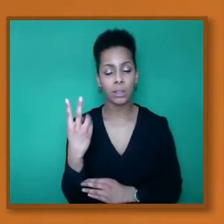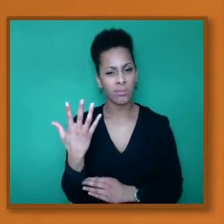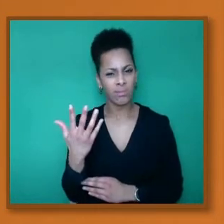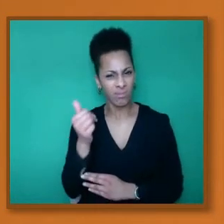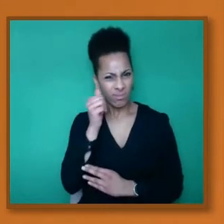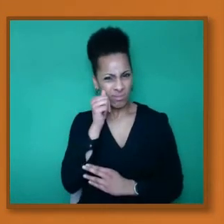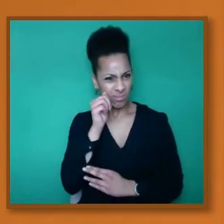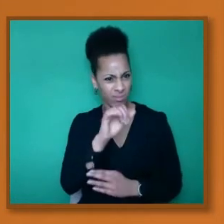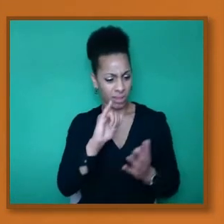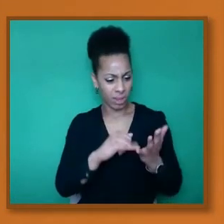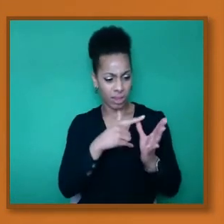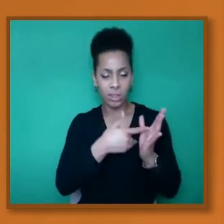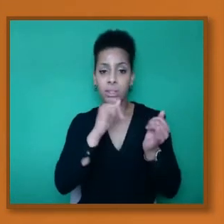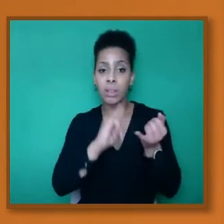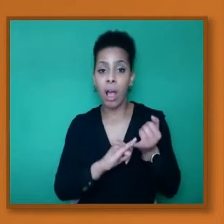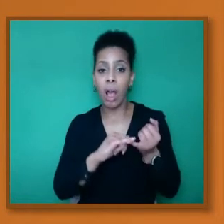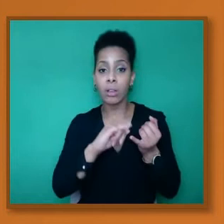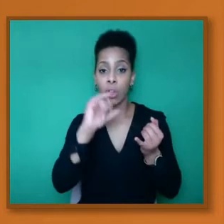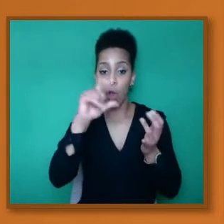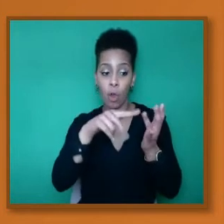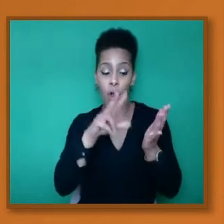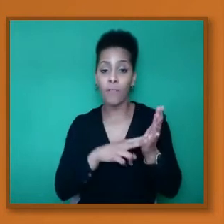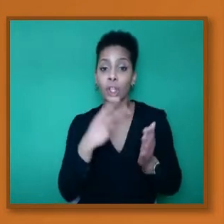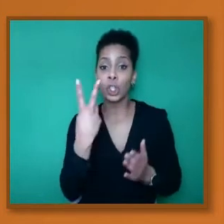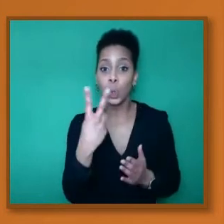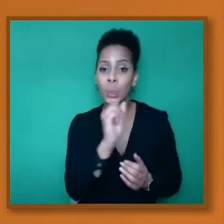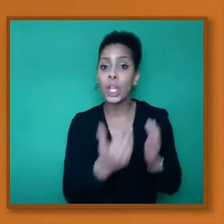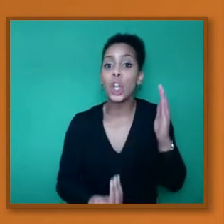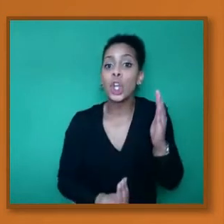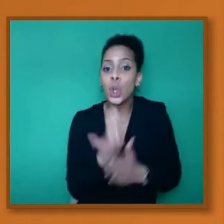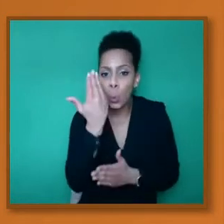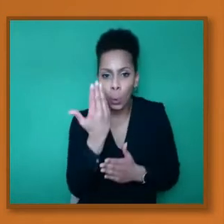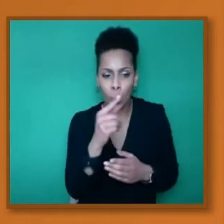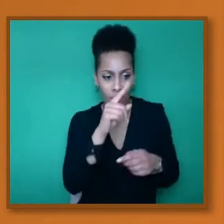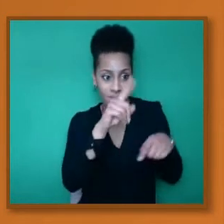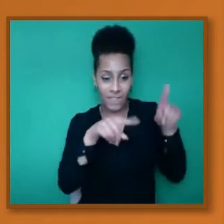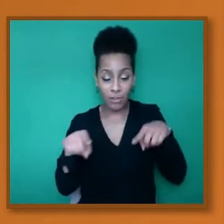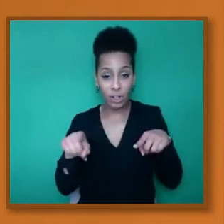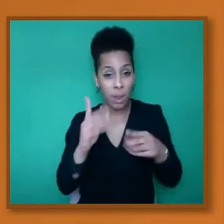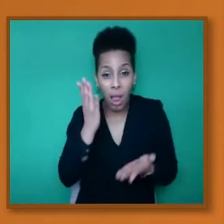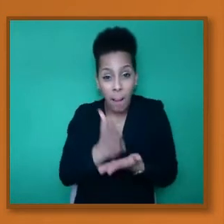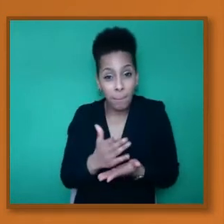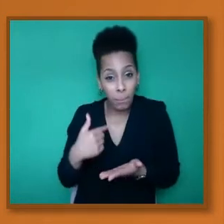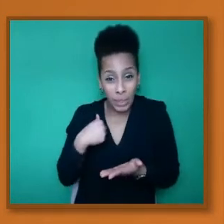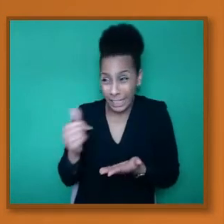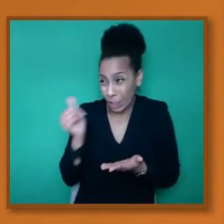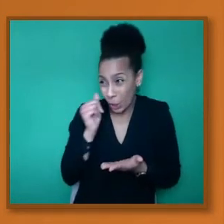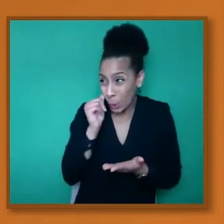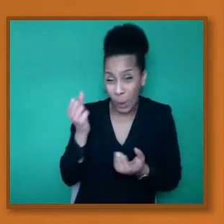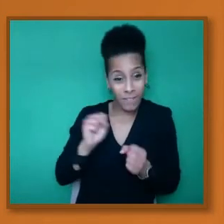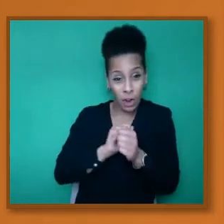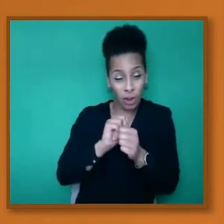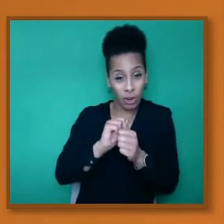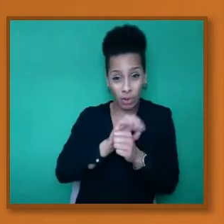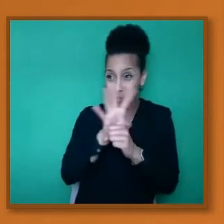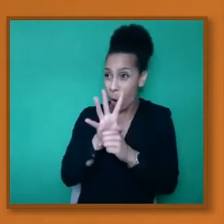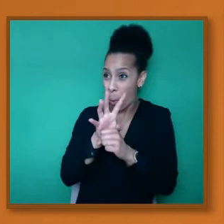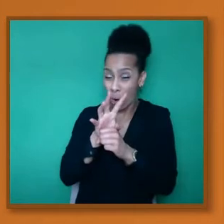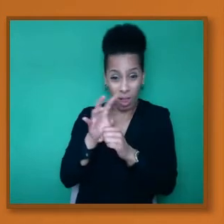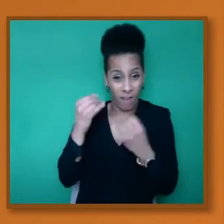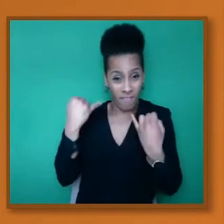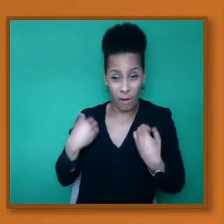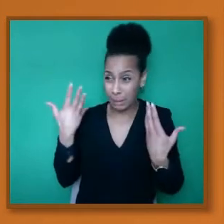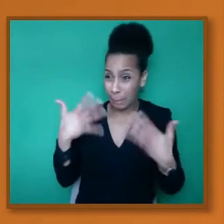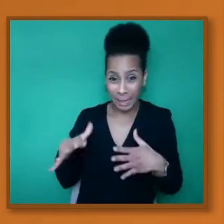was a new variant, we actually knew about Corona viruses for the past 17 years.